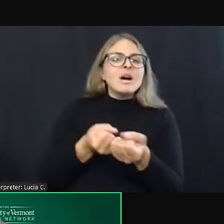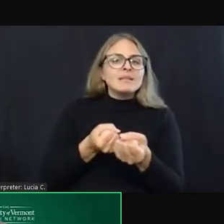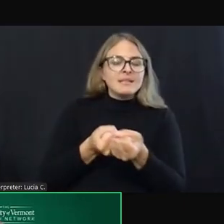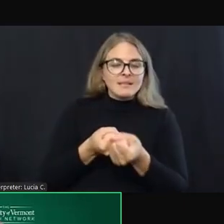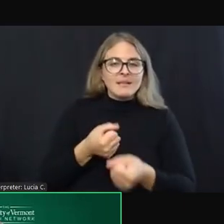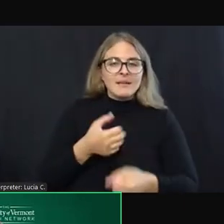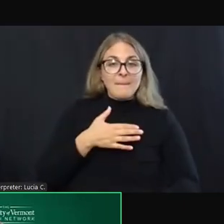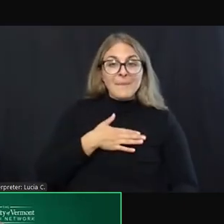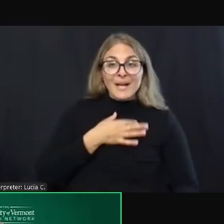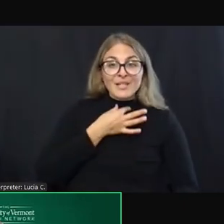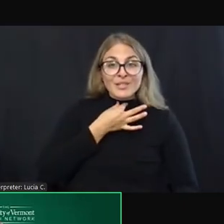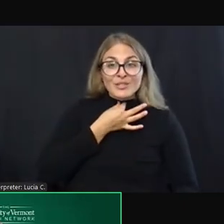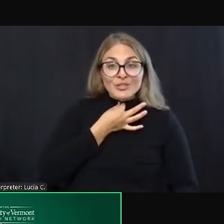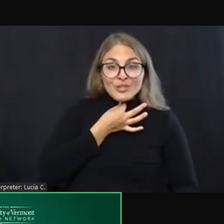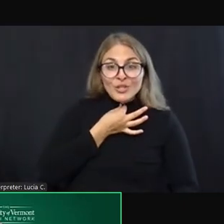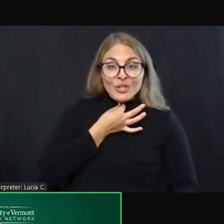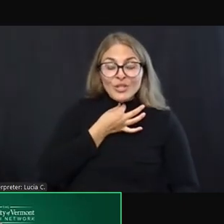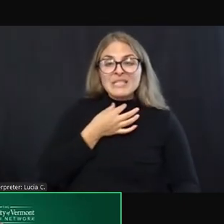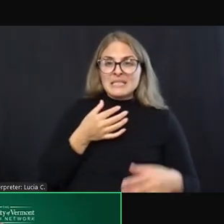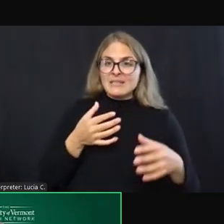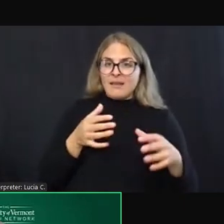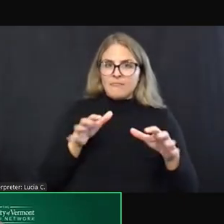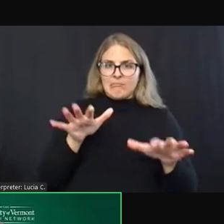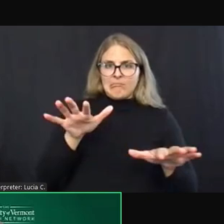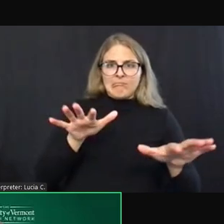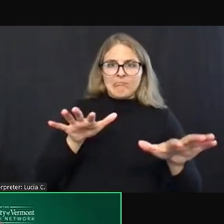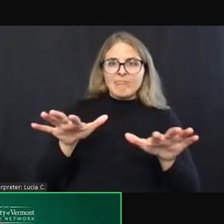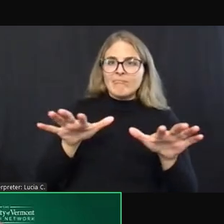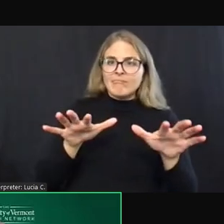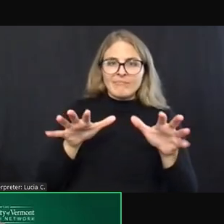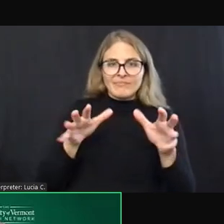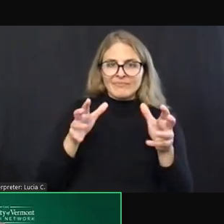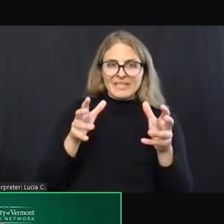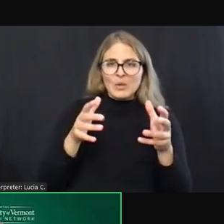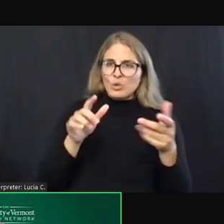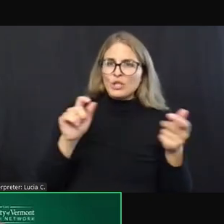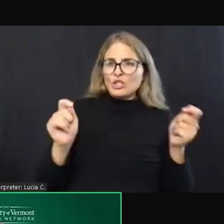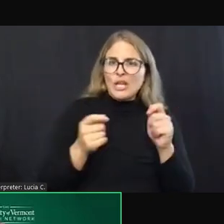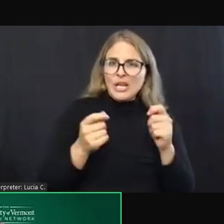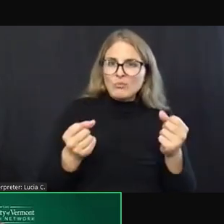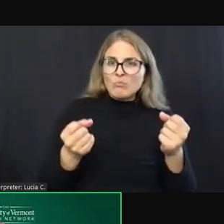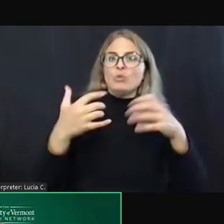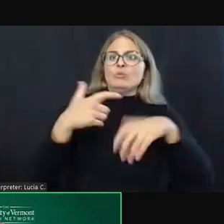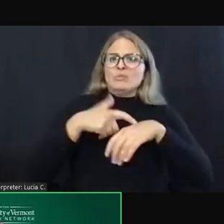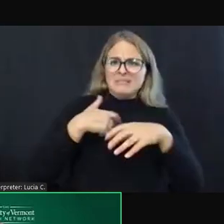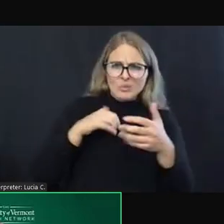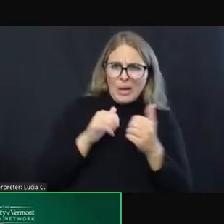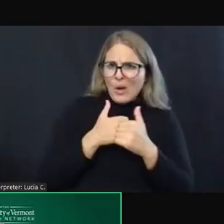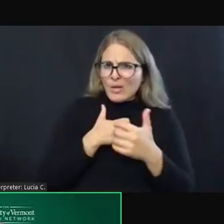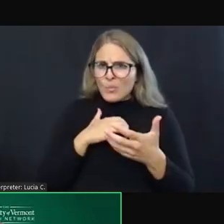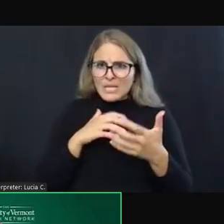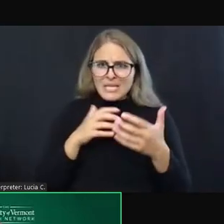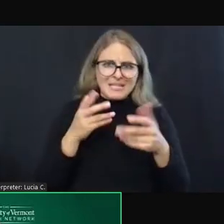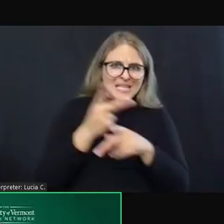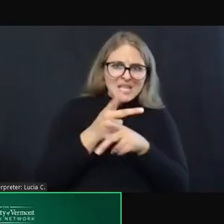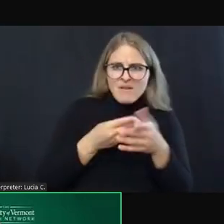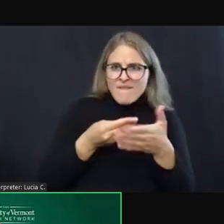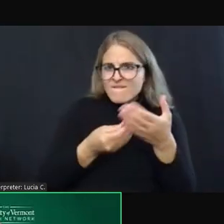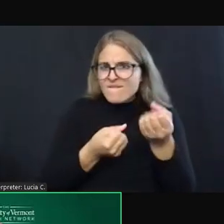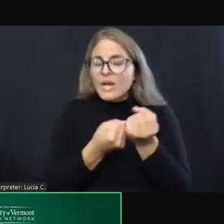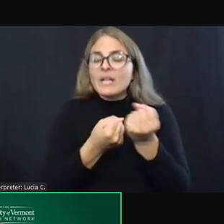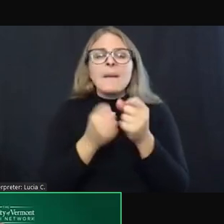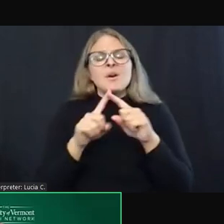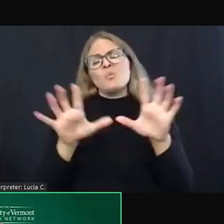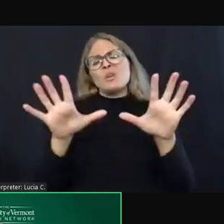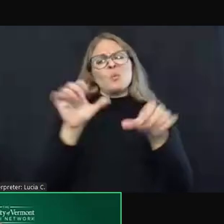want the changes multiple times and how we get it funded in that time period. But I think we will work together to get that